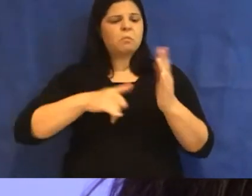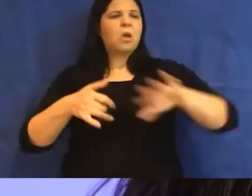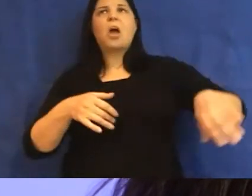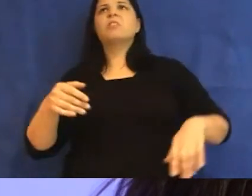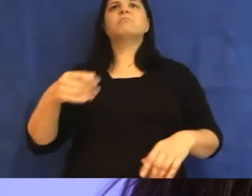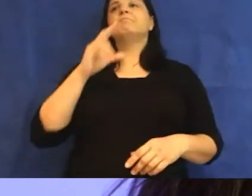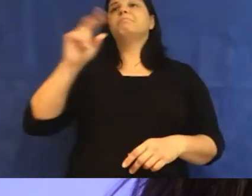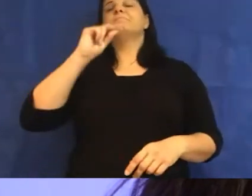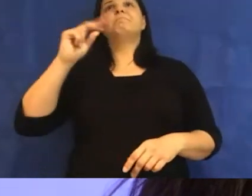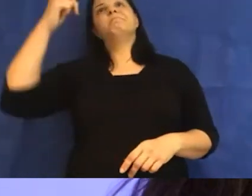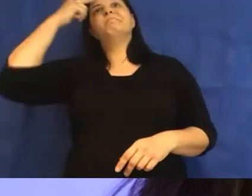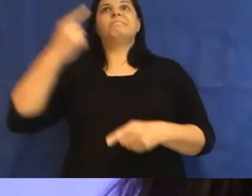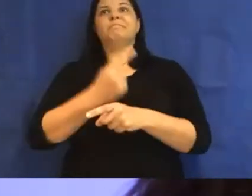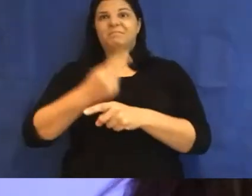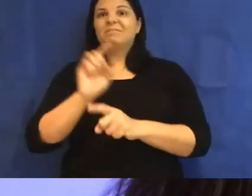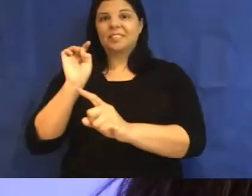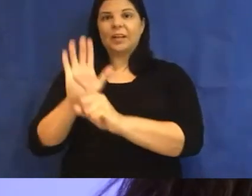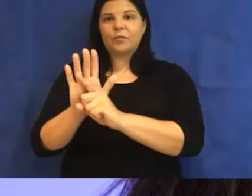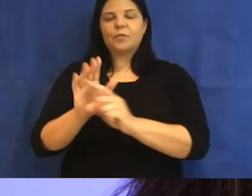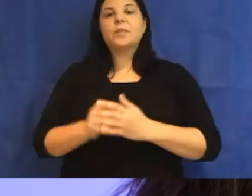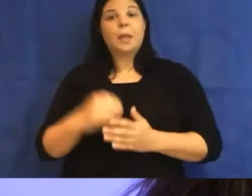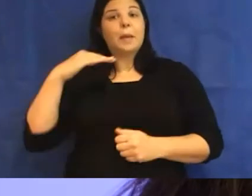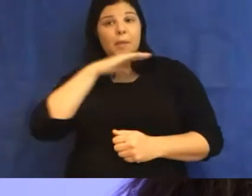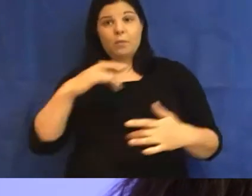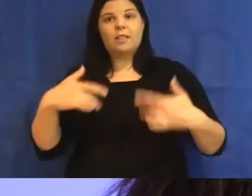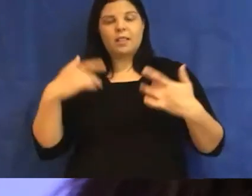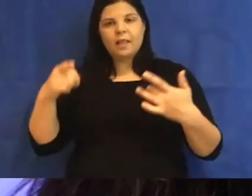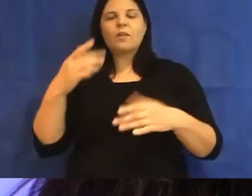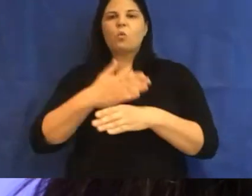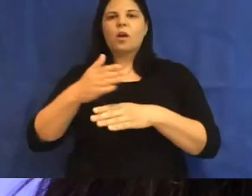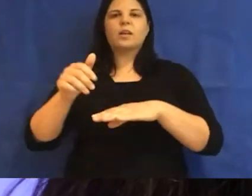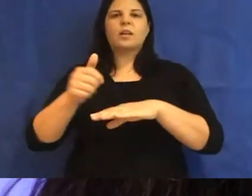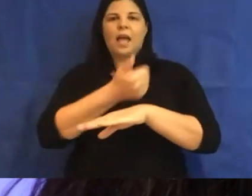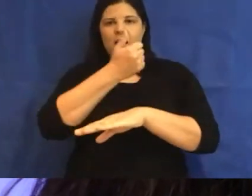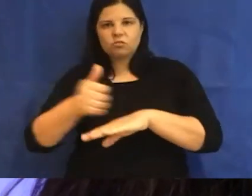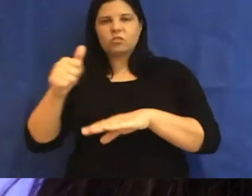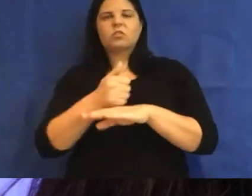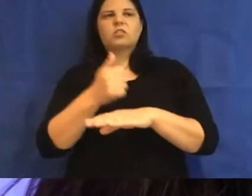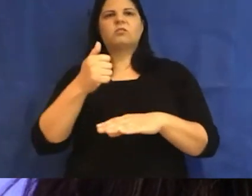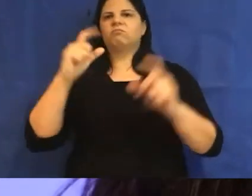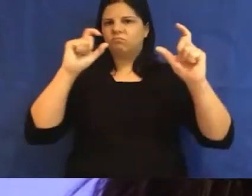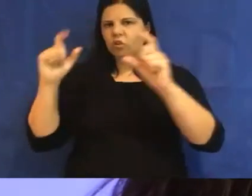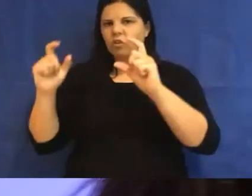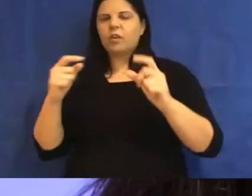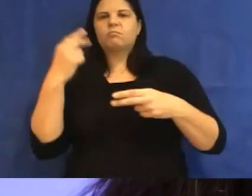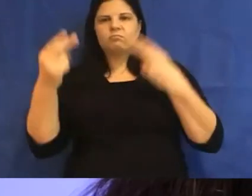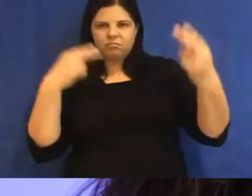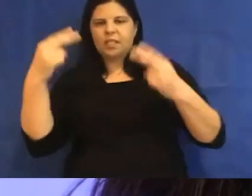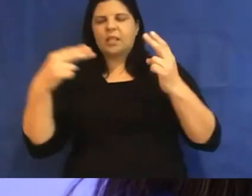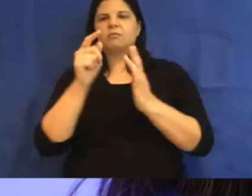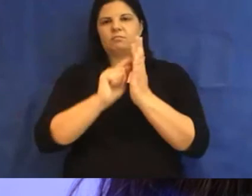currently works as an actress, writer, photographer, and singer-songwriter in the band The Urban Crowley Collective,